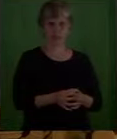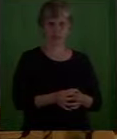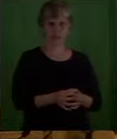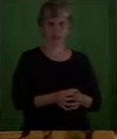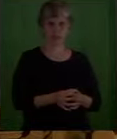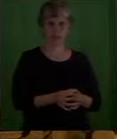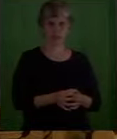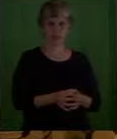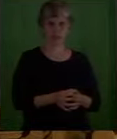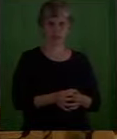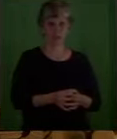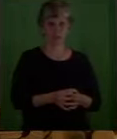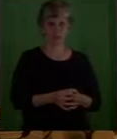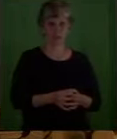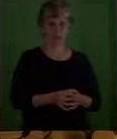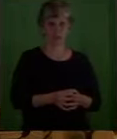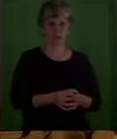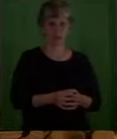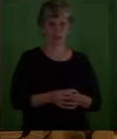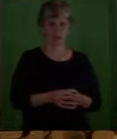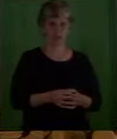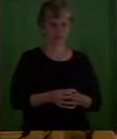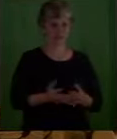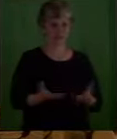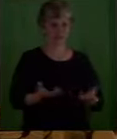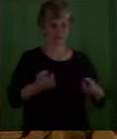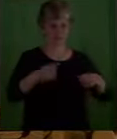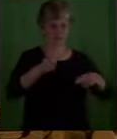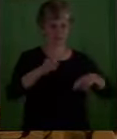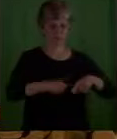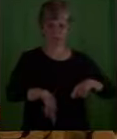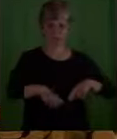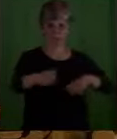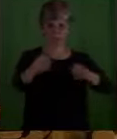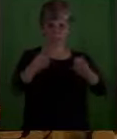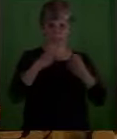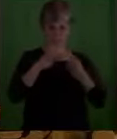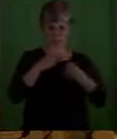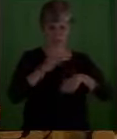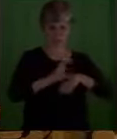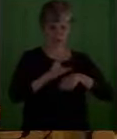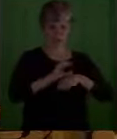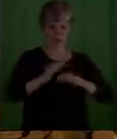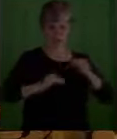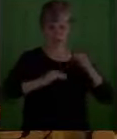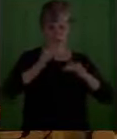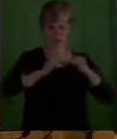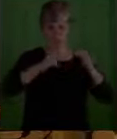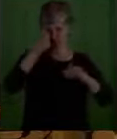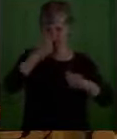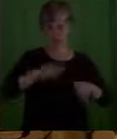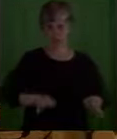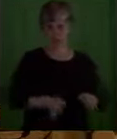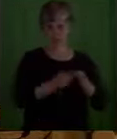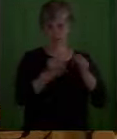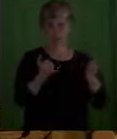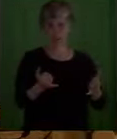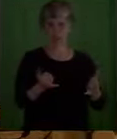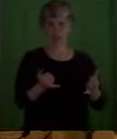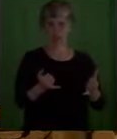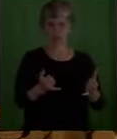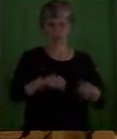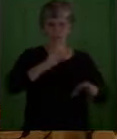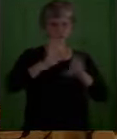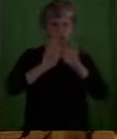of our incapacity to be here at Sunday Mass right now. Because it is in the